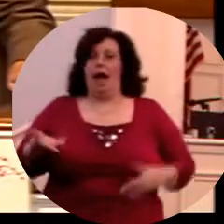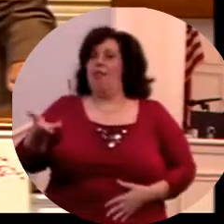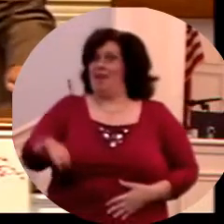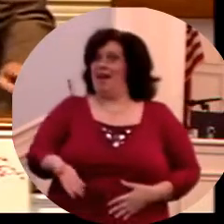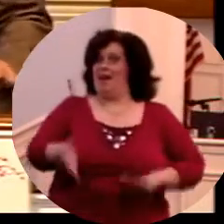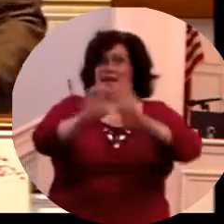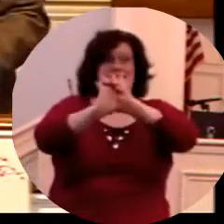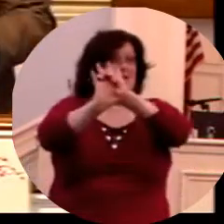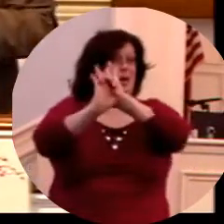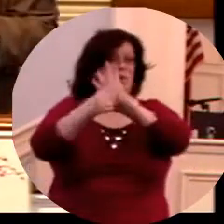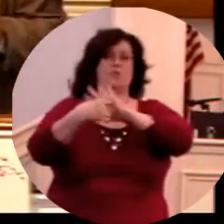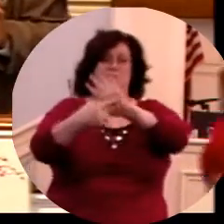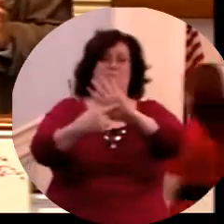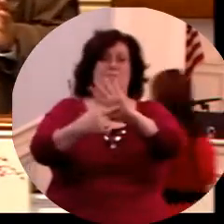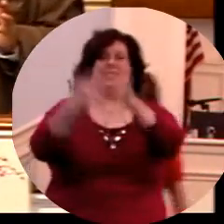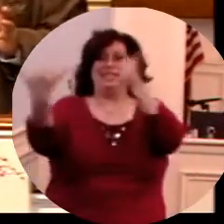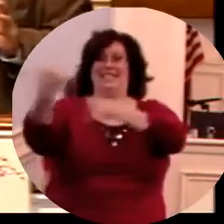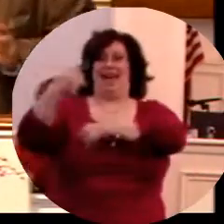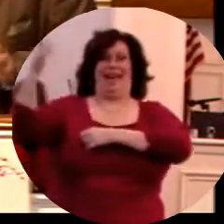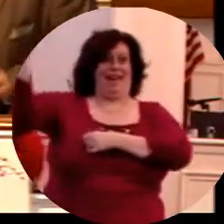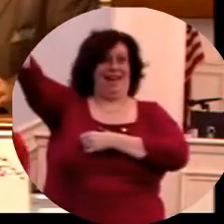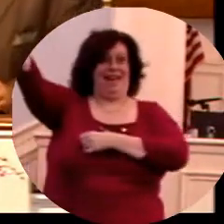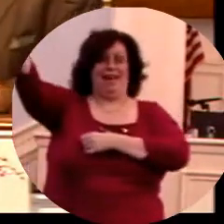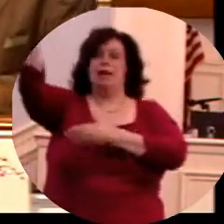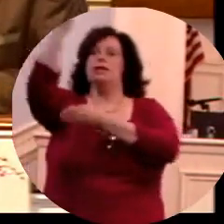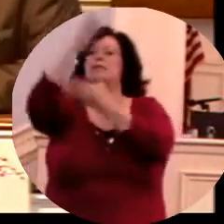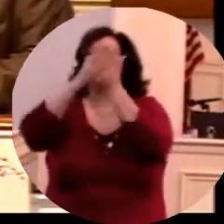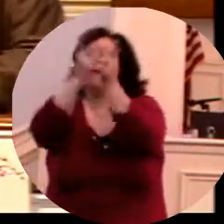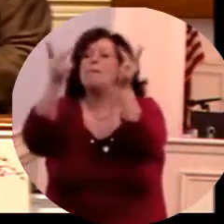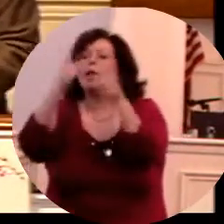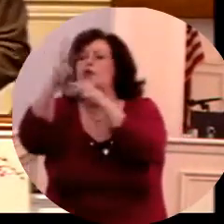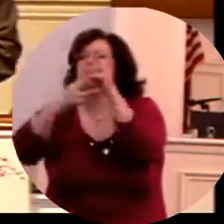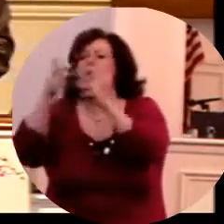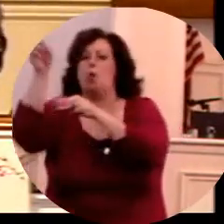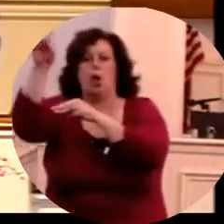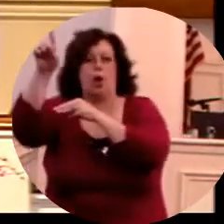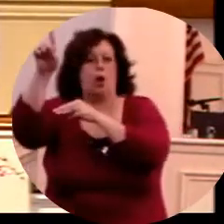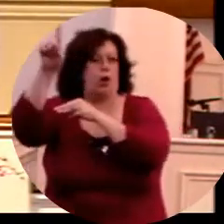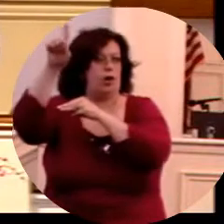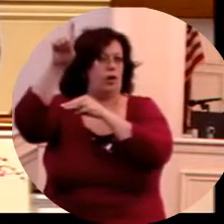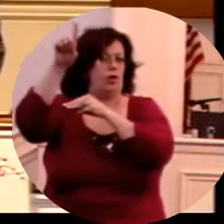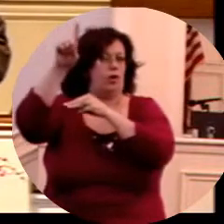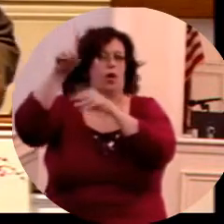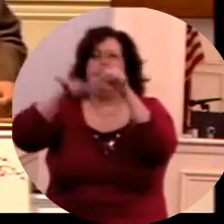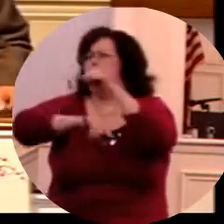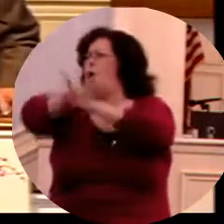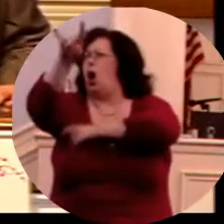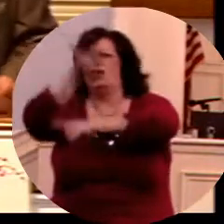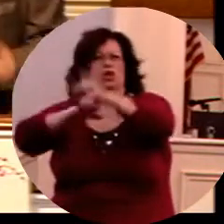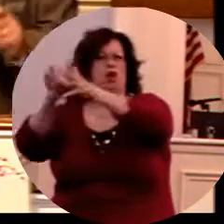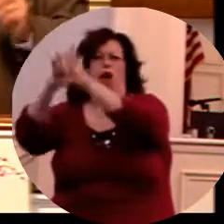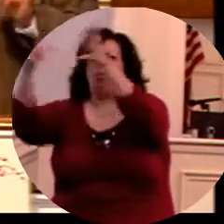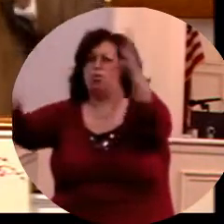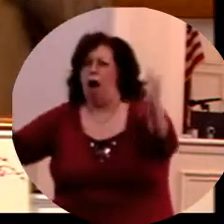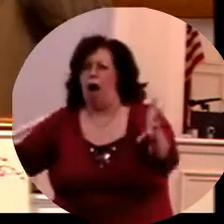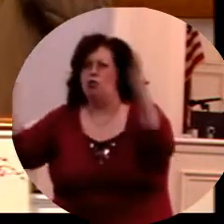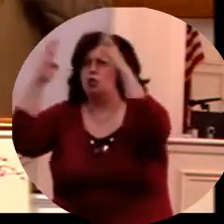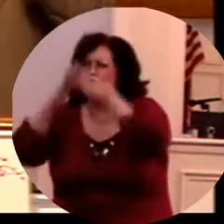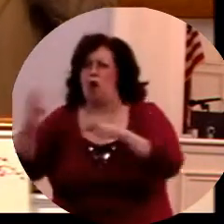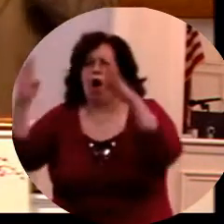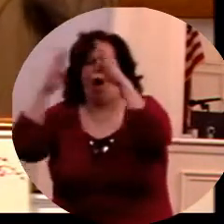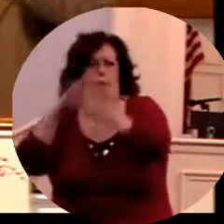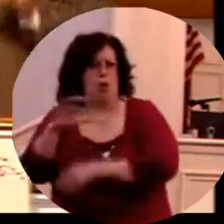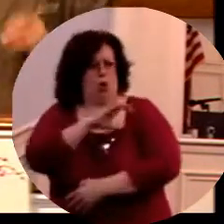Israel. Now we have today, we have areas of the world that are being tremendously persecuted,